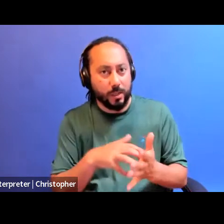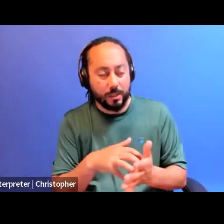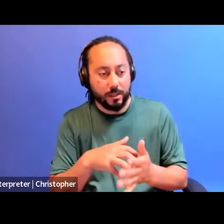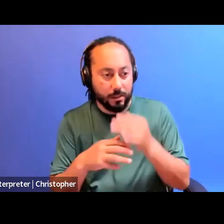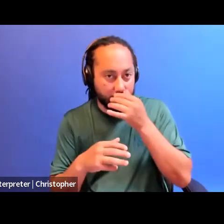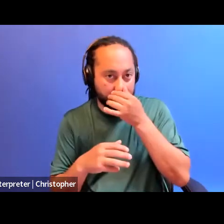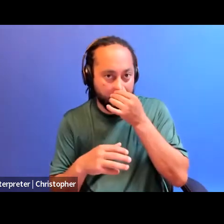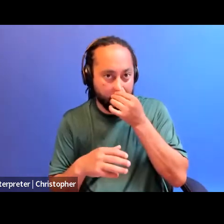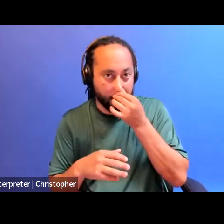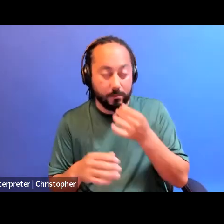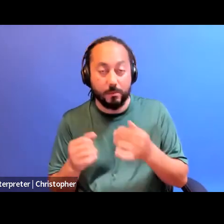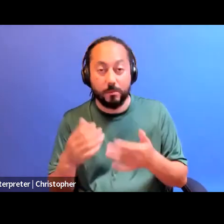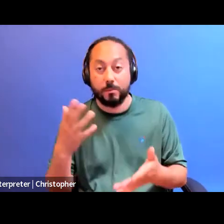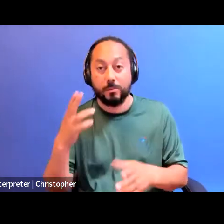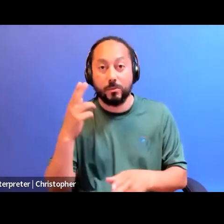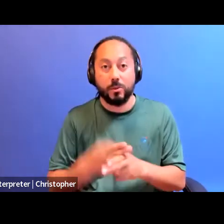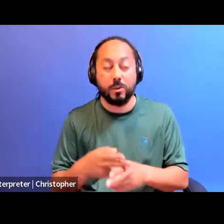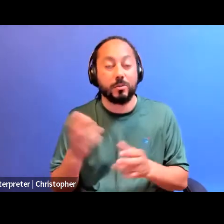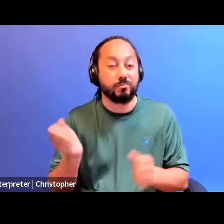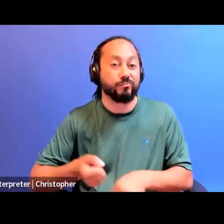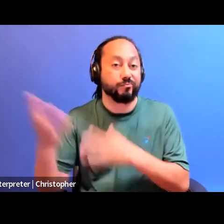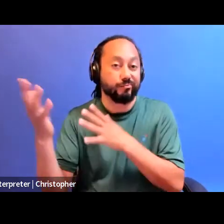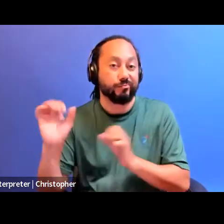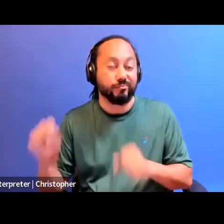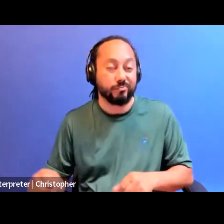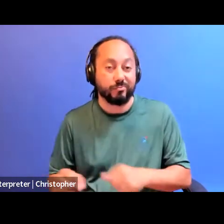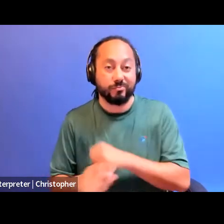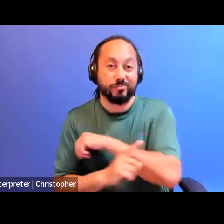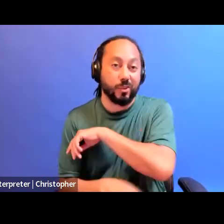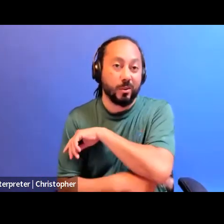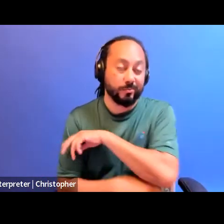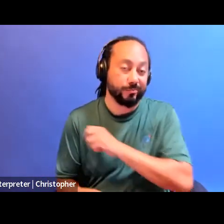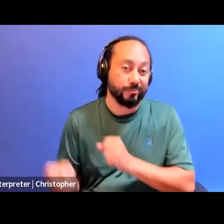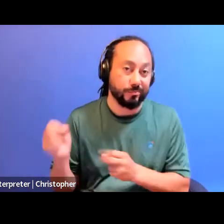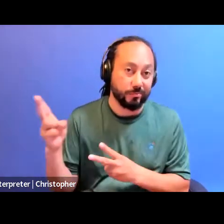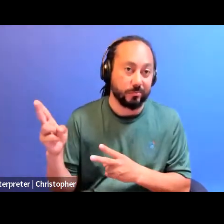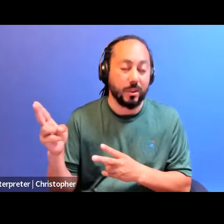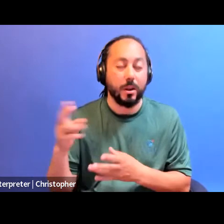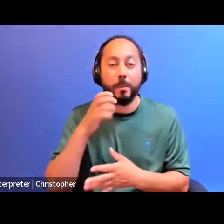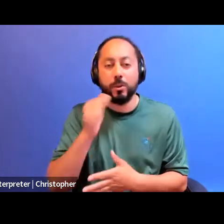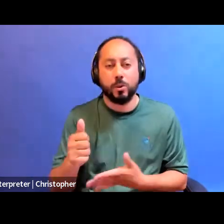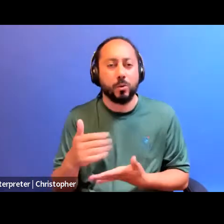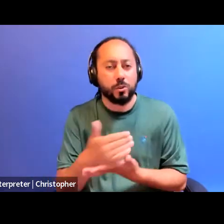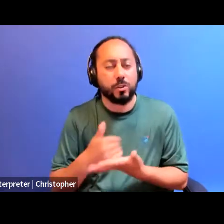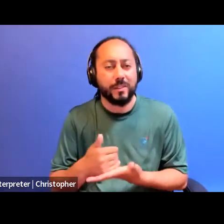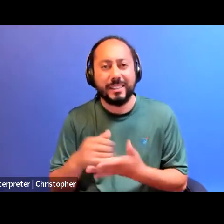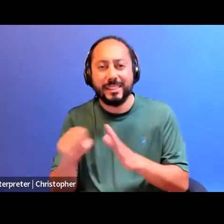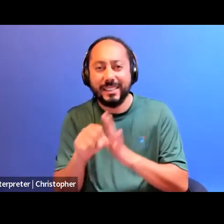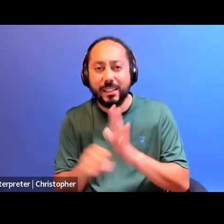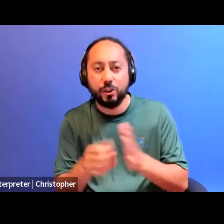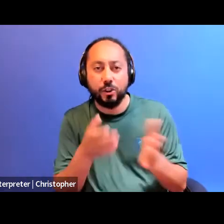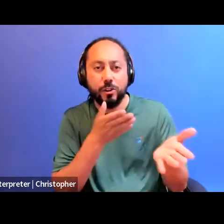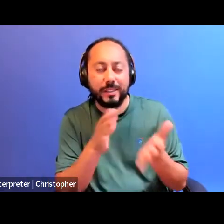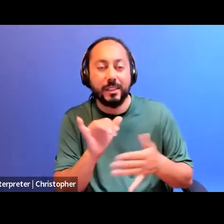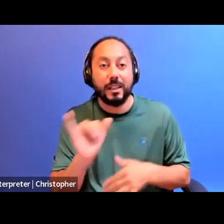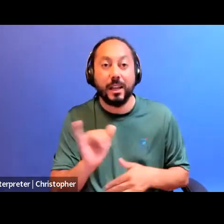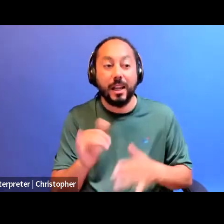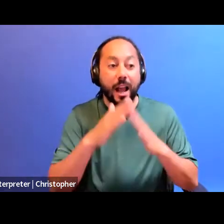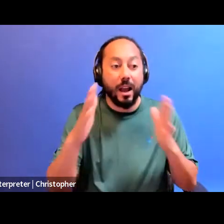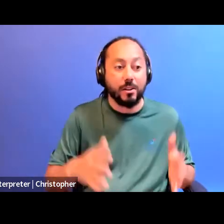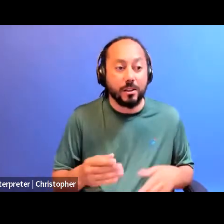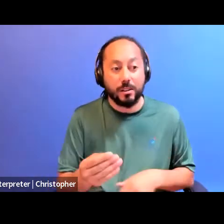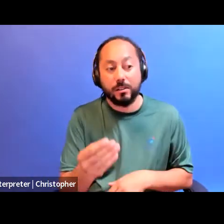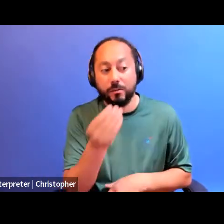disposable and therefore not deserving of state services such as housing, food, life saving harm reduction.